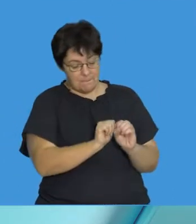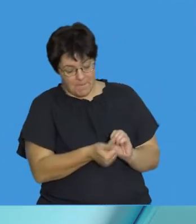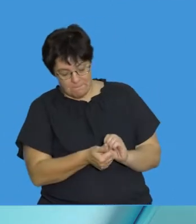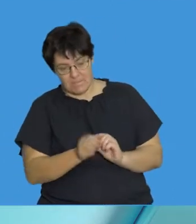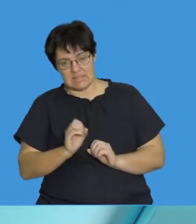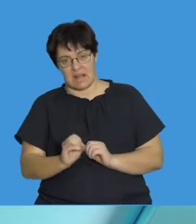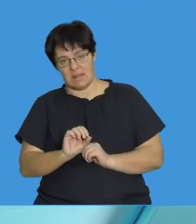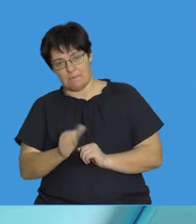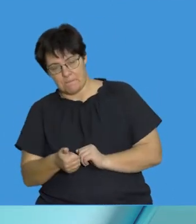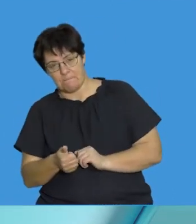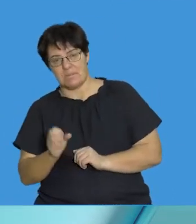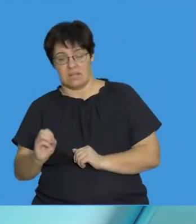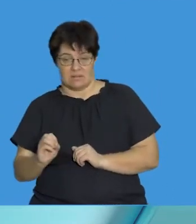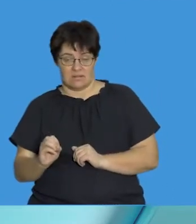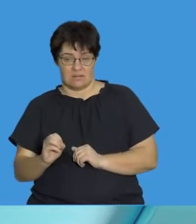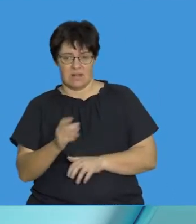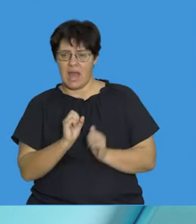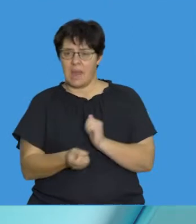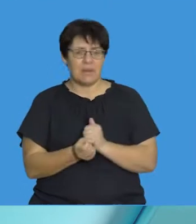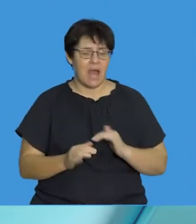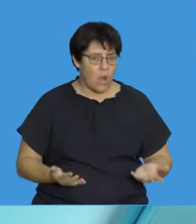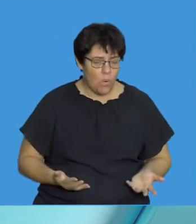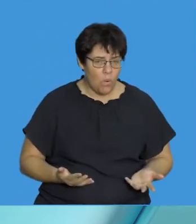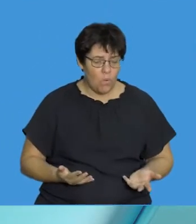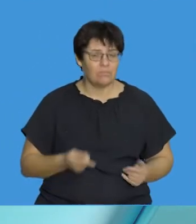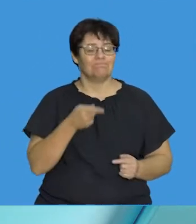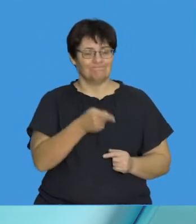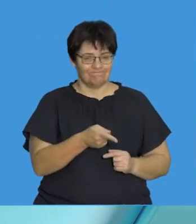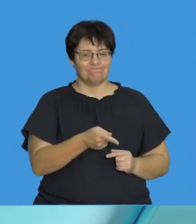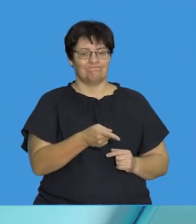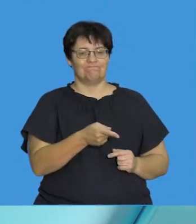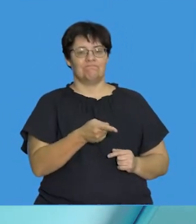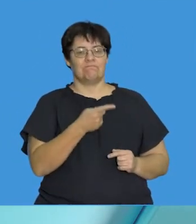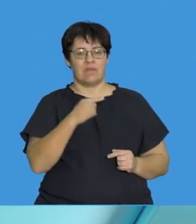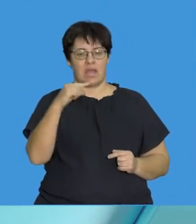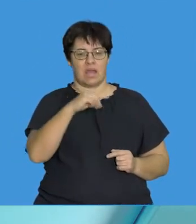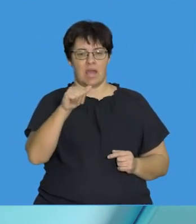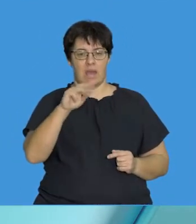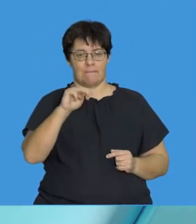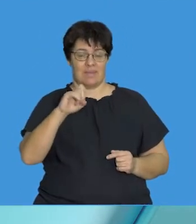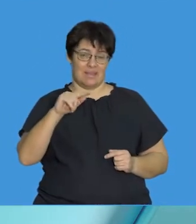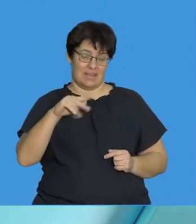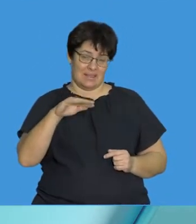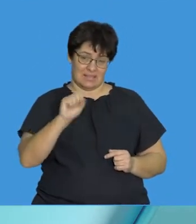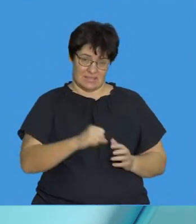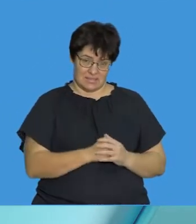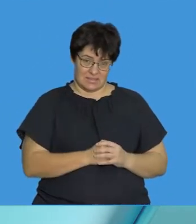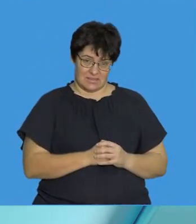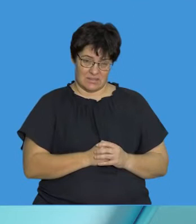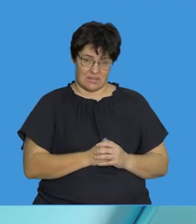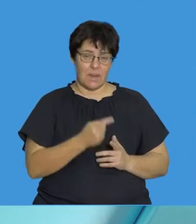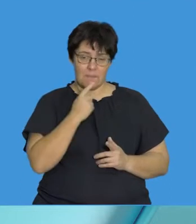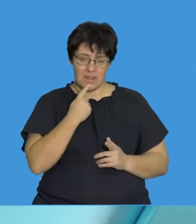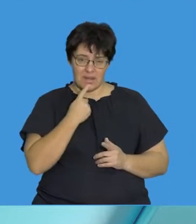next. And this can only happen if it occurs in what we refer to as the gametes. And those gametes are the